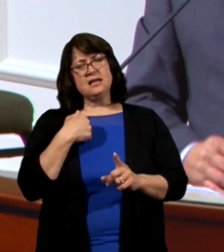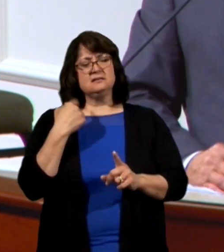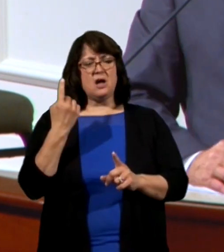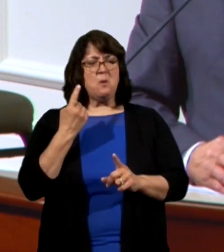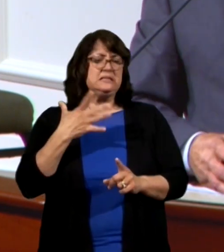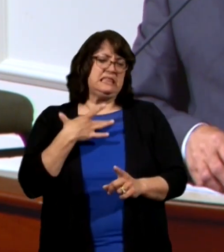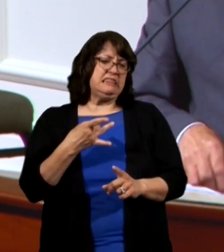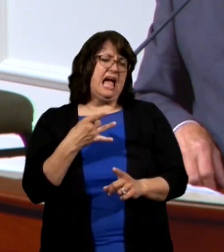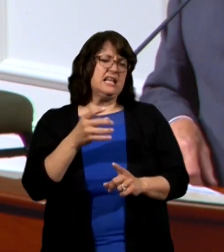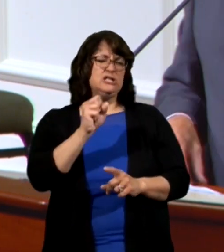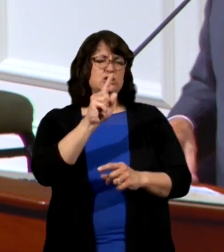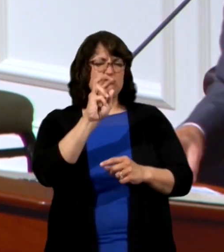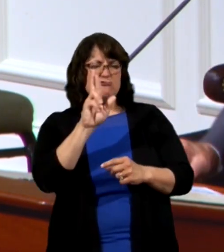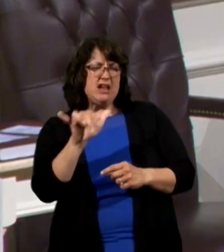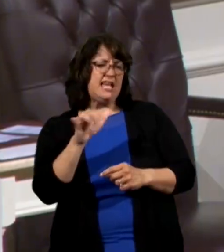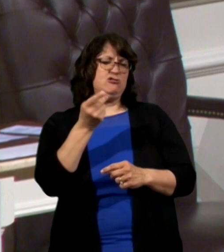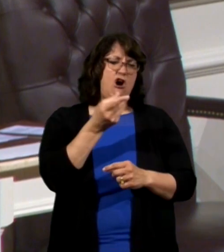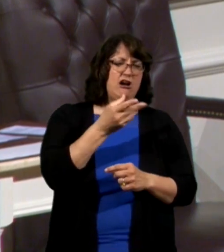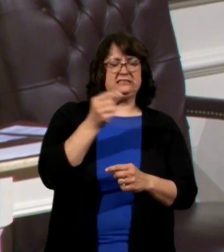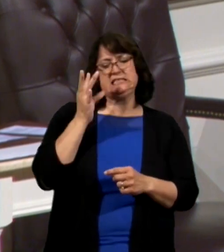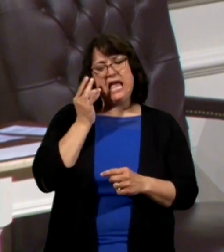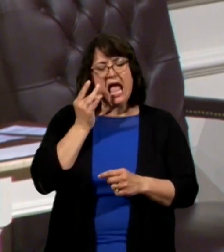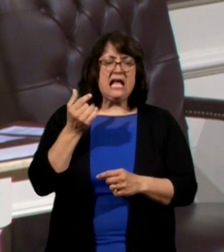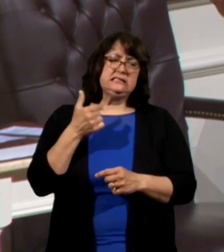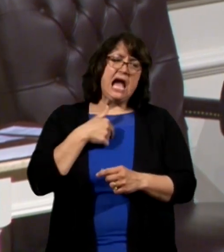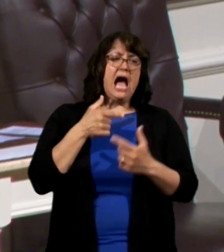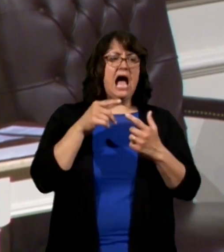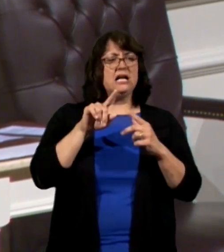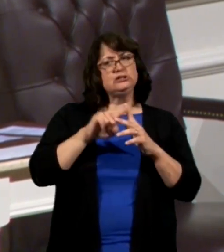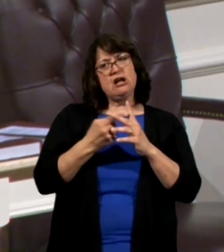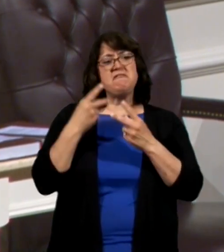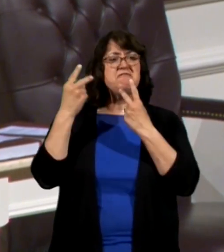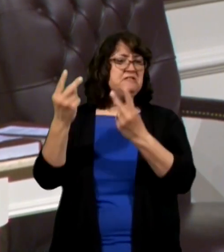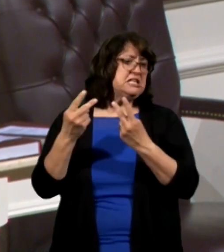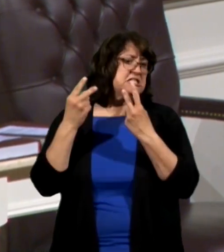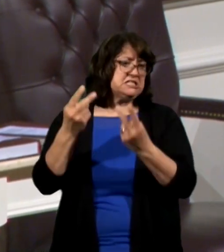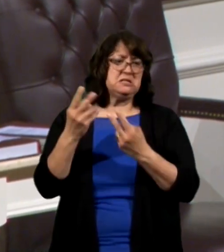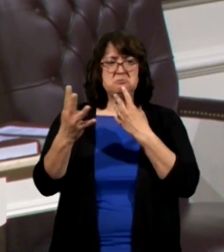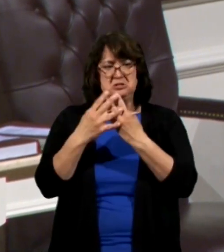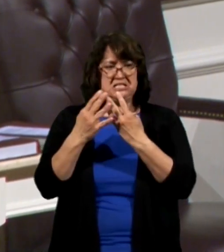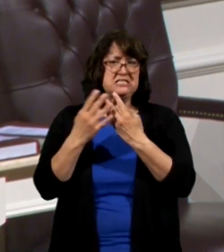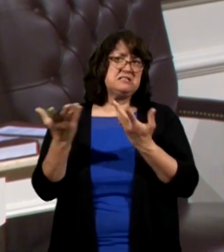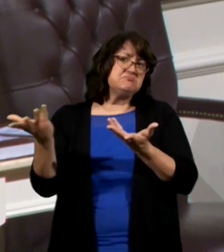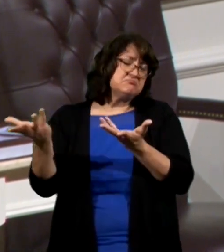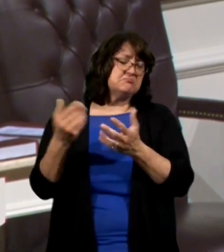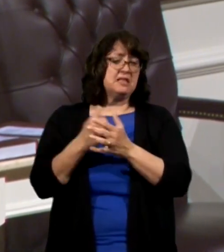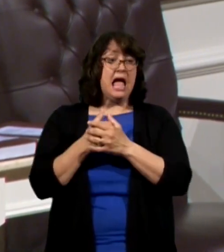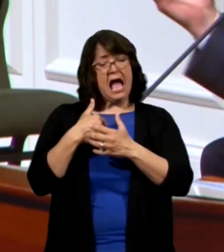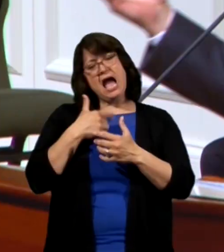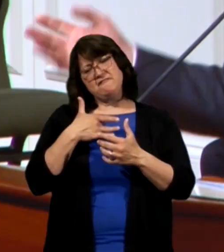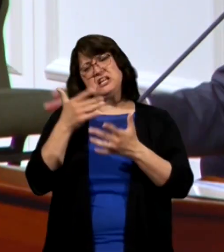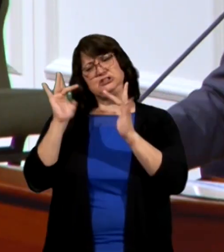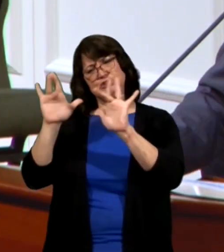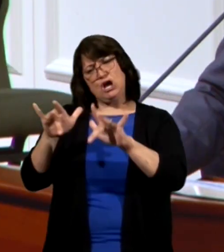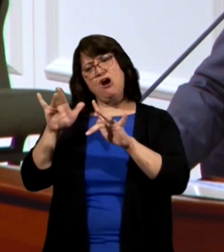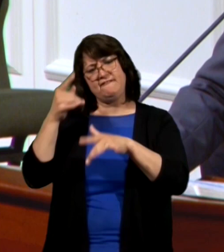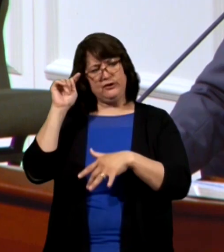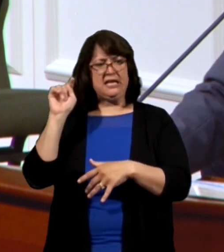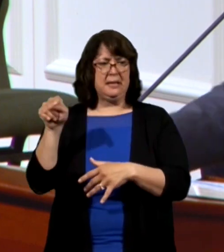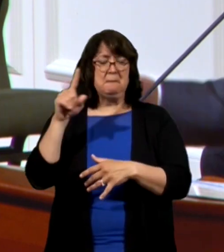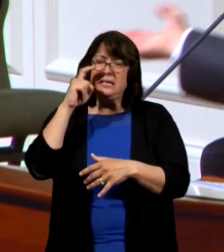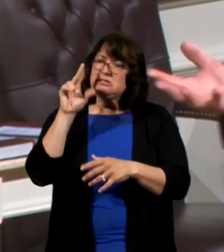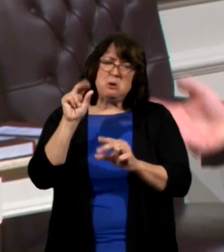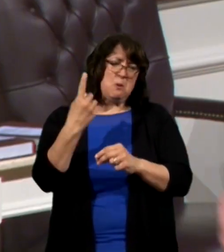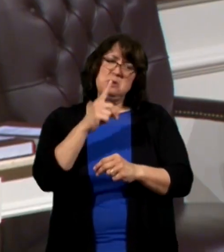stray dogs and cats and I started visiting the prison and boy I felt sorry for him because